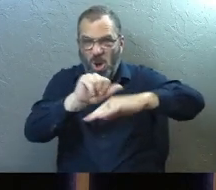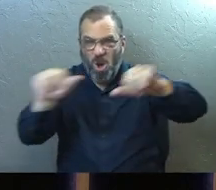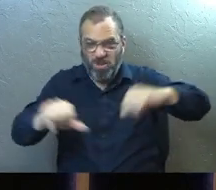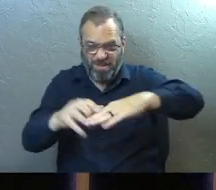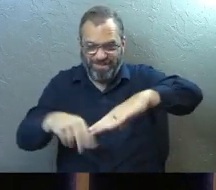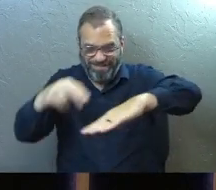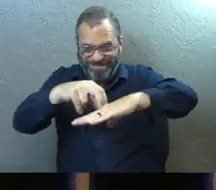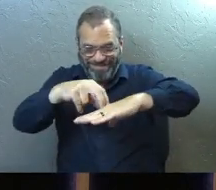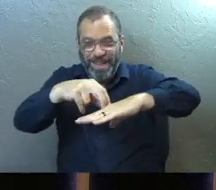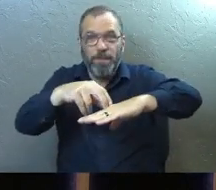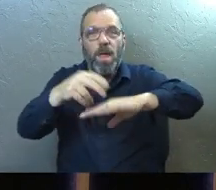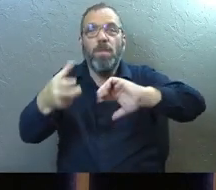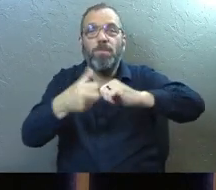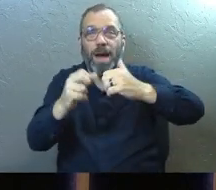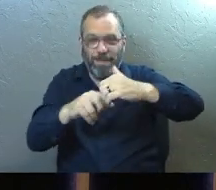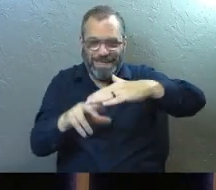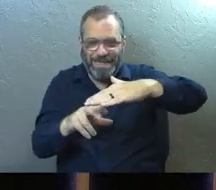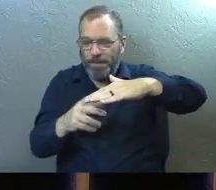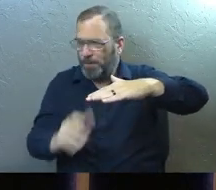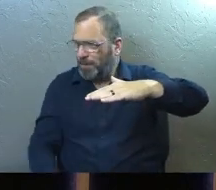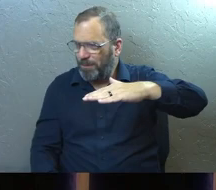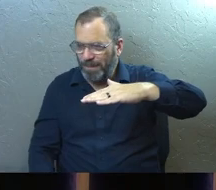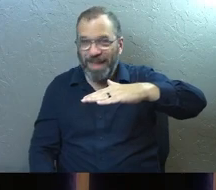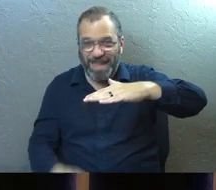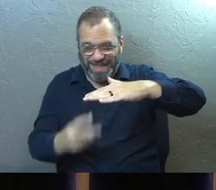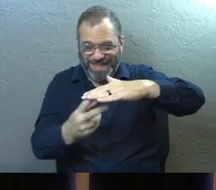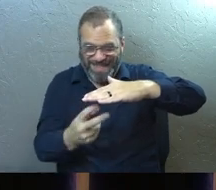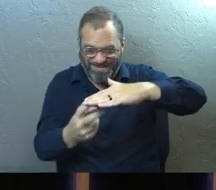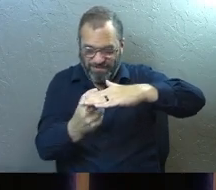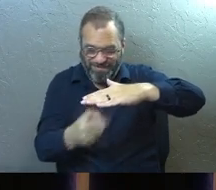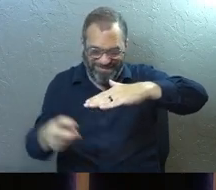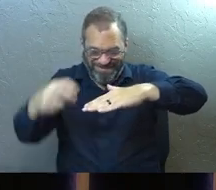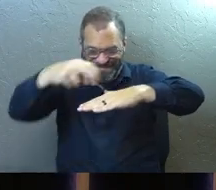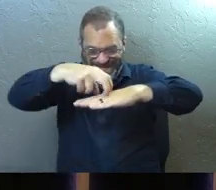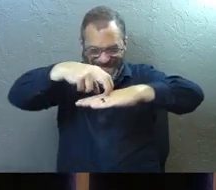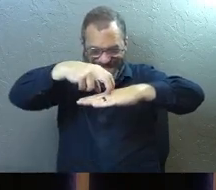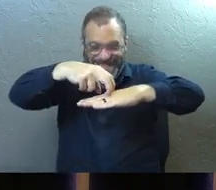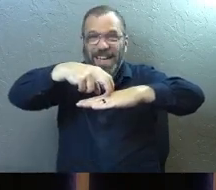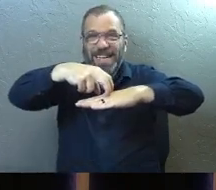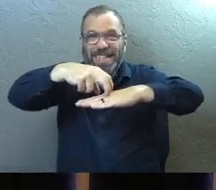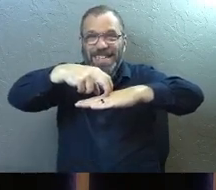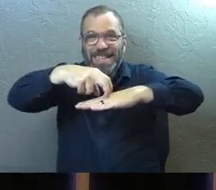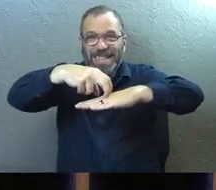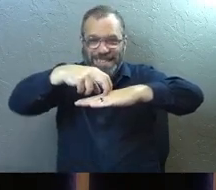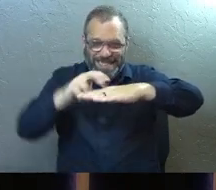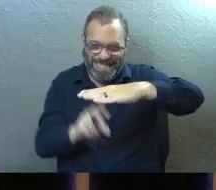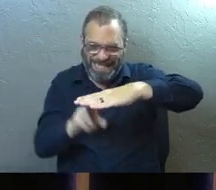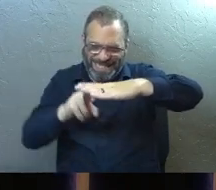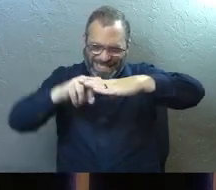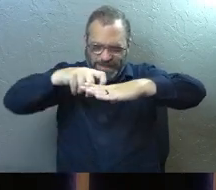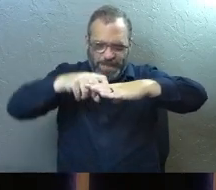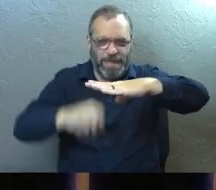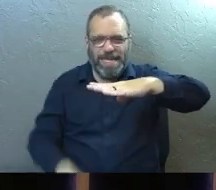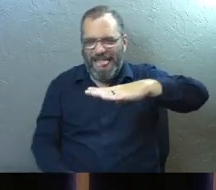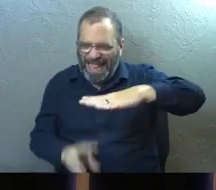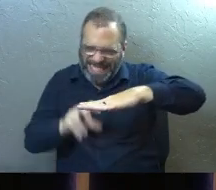Here's the problem. Getting up on a altar, being a living sacrifice is we wiggle, do we not?